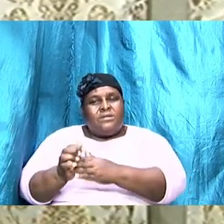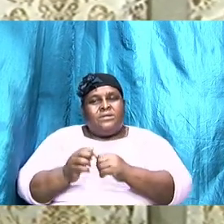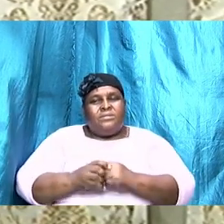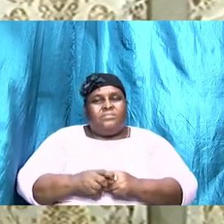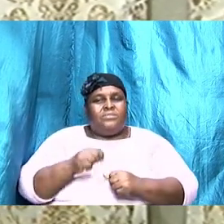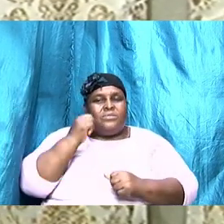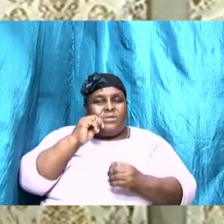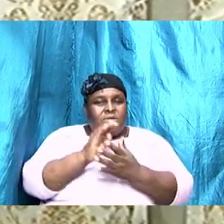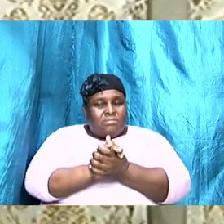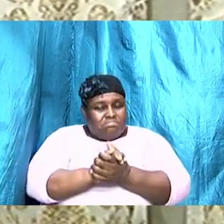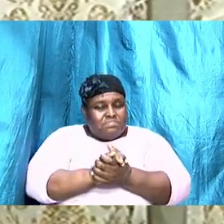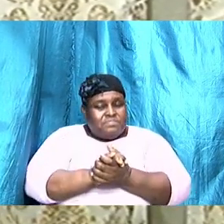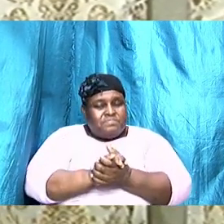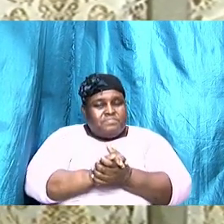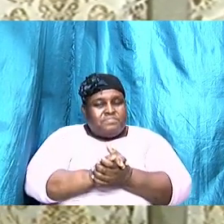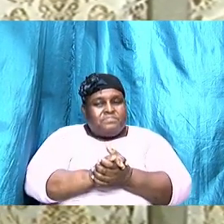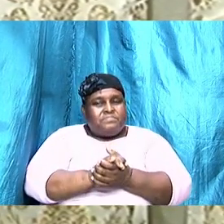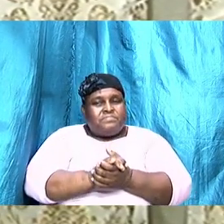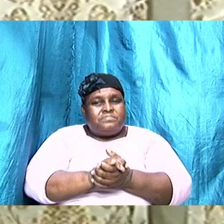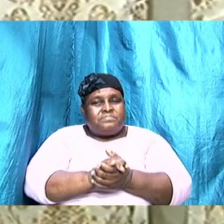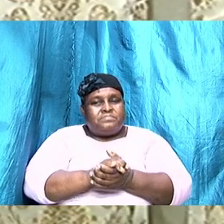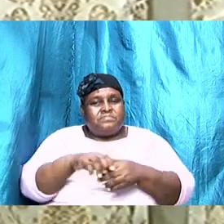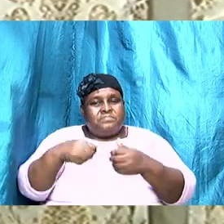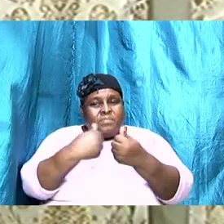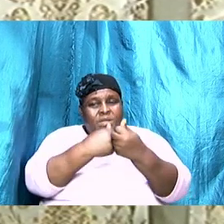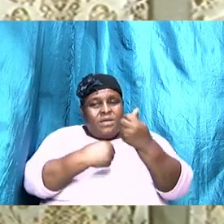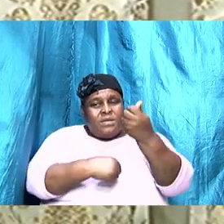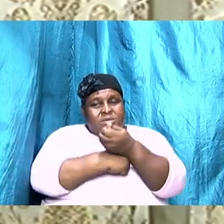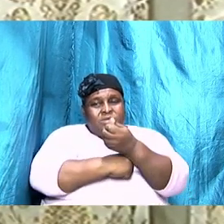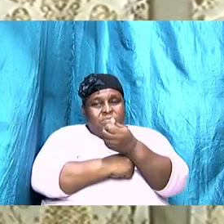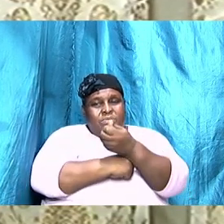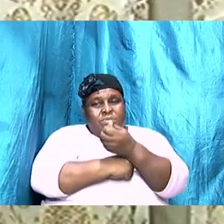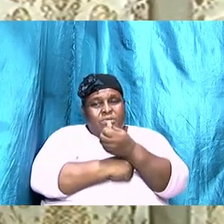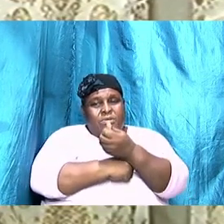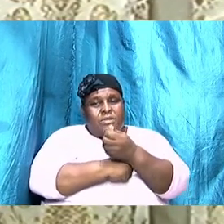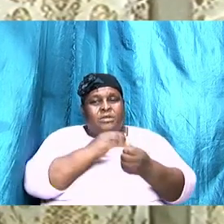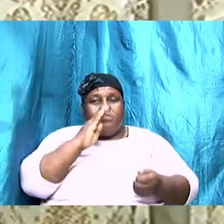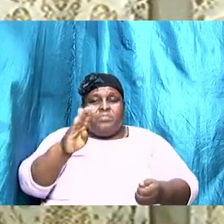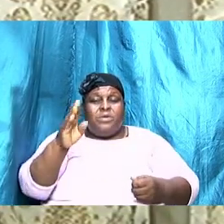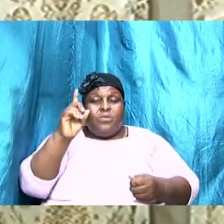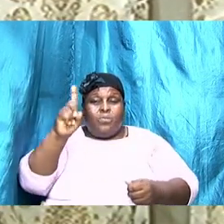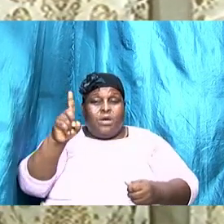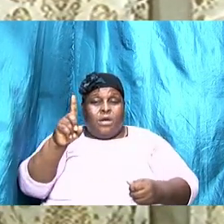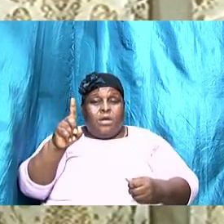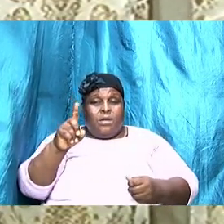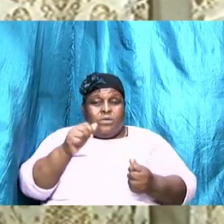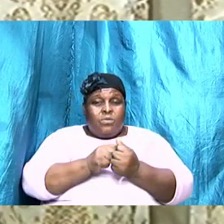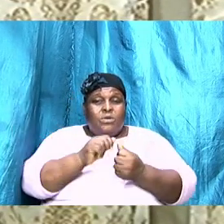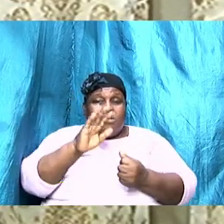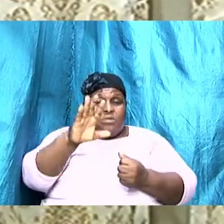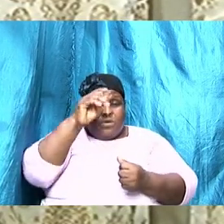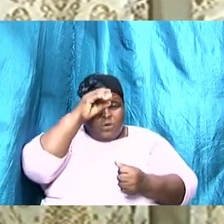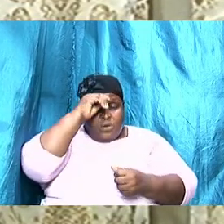ladies support and be one with your husband when he takes the lead